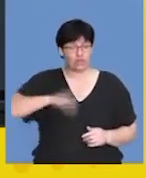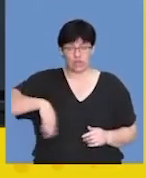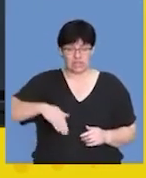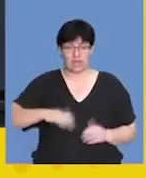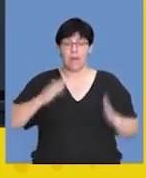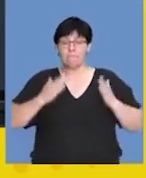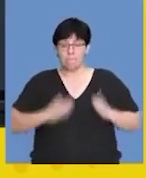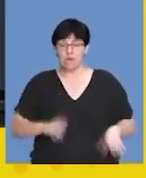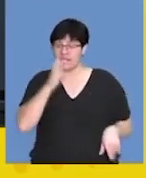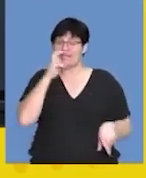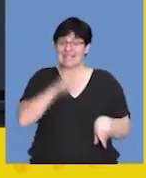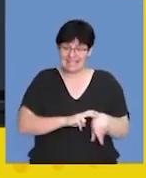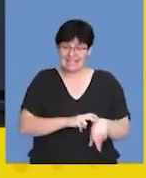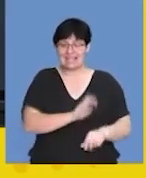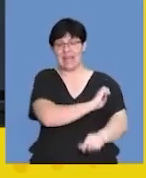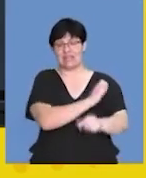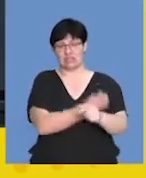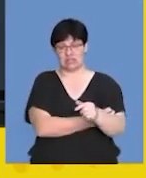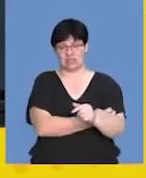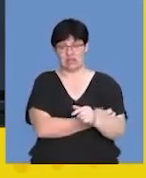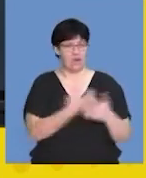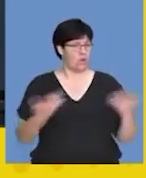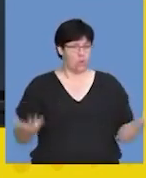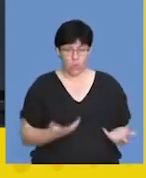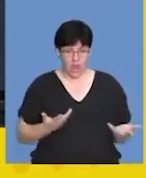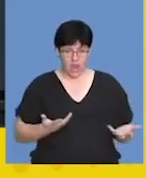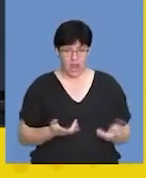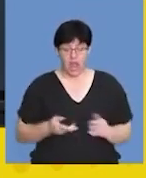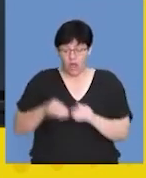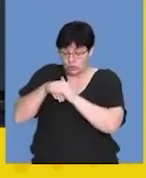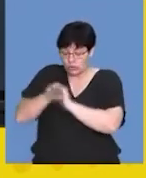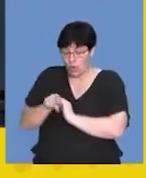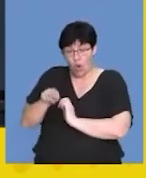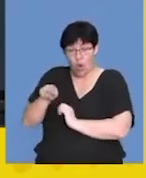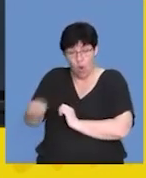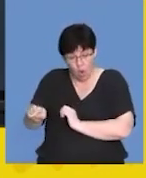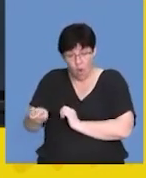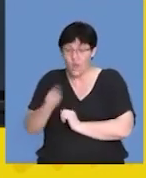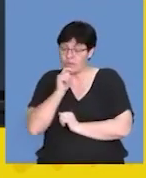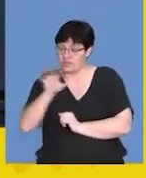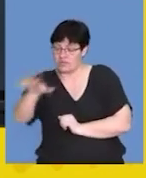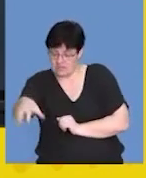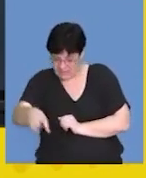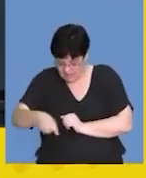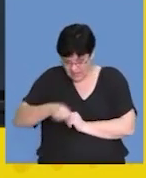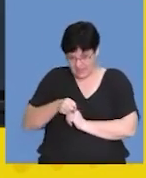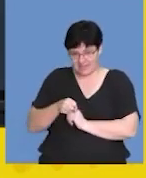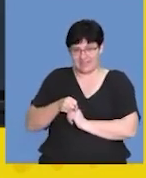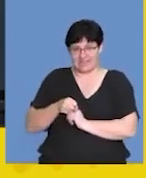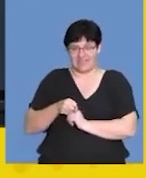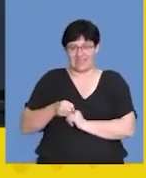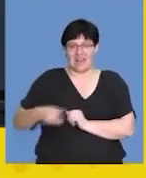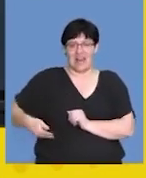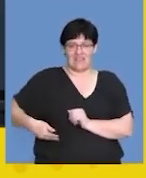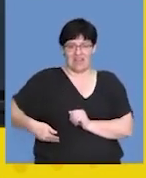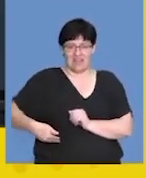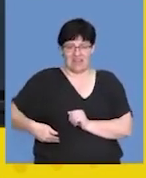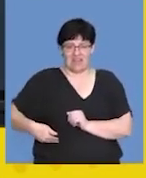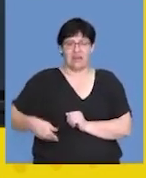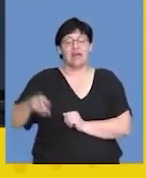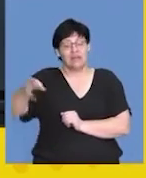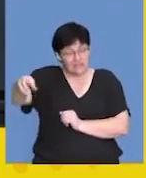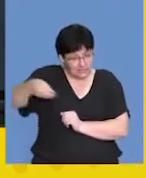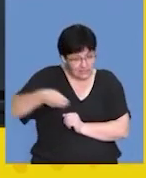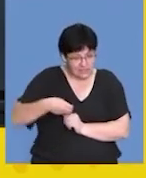the body needs energy. And it gets that from converting the stored glycogen. It brings that from the liver and